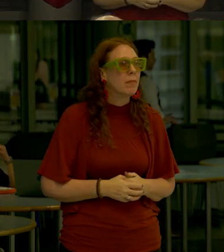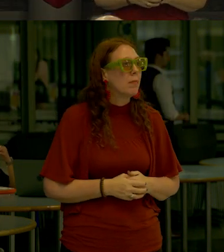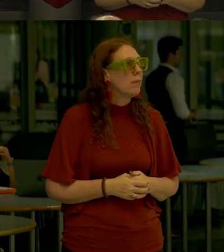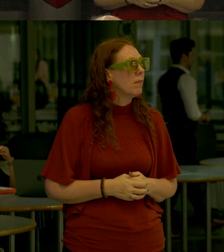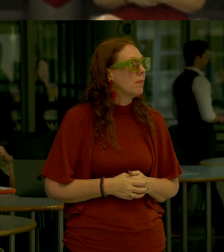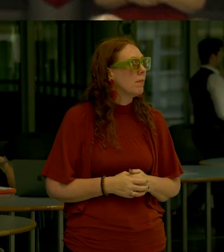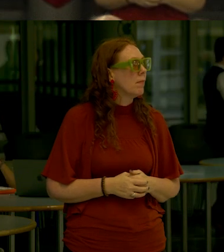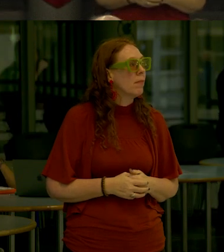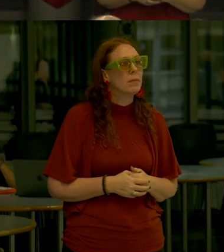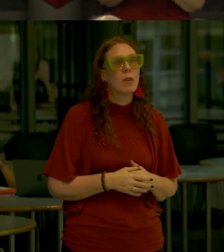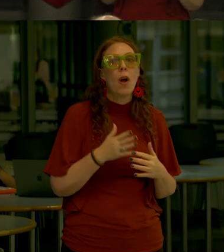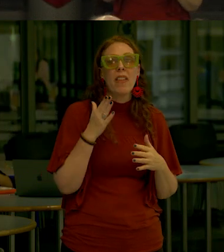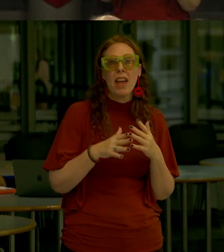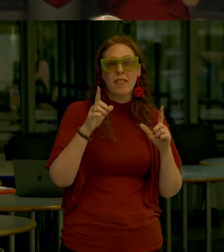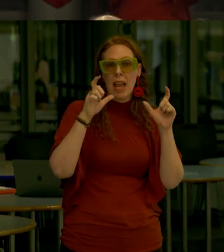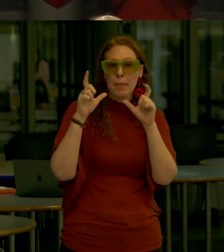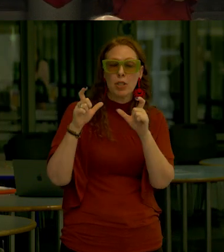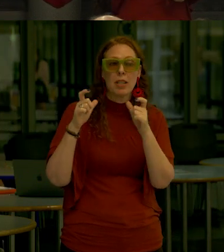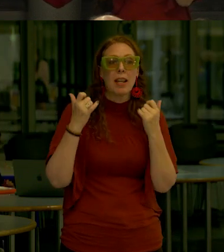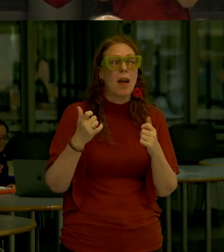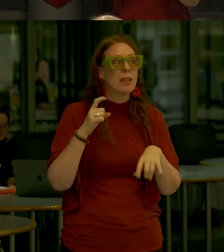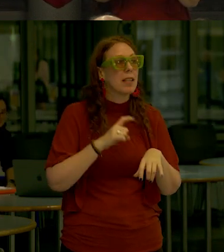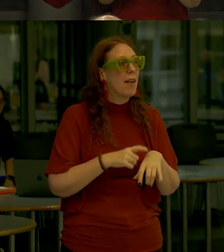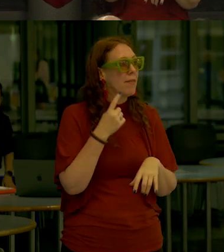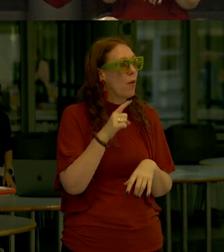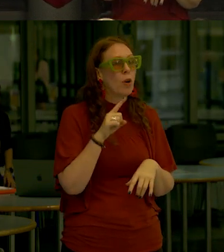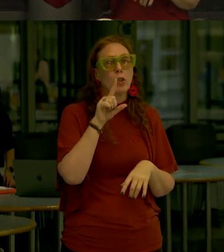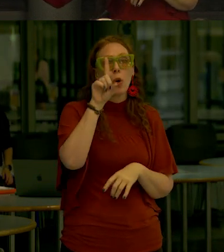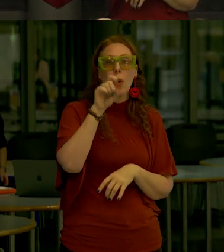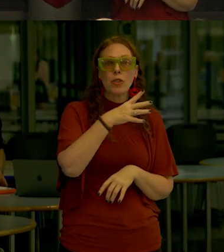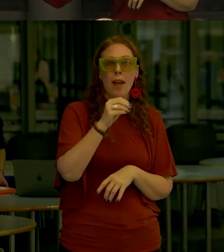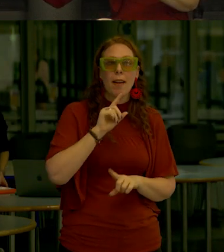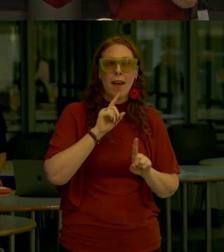so we are at the end of the images and now it's time for Q&A